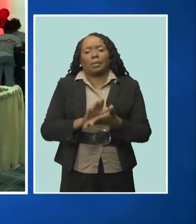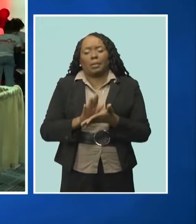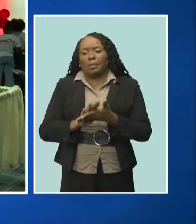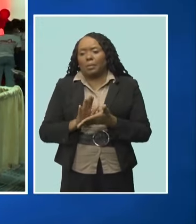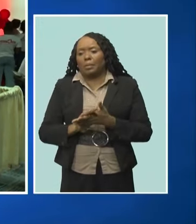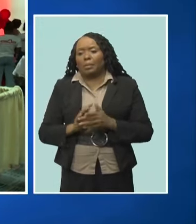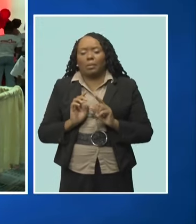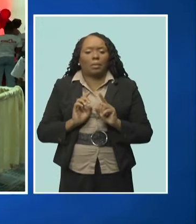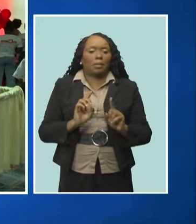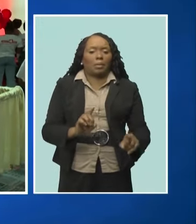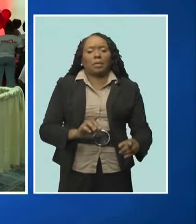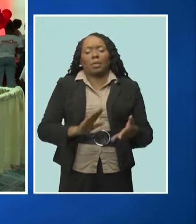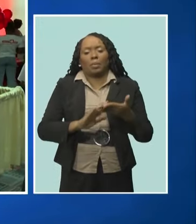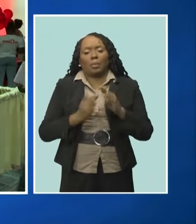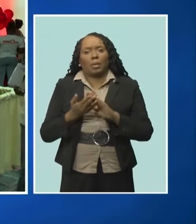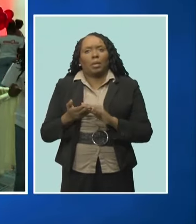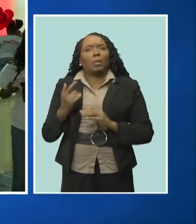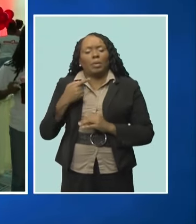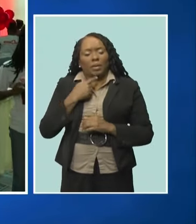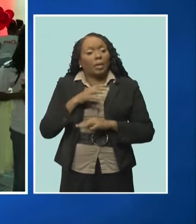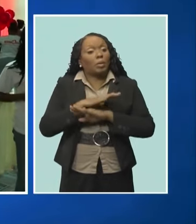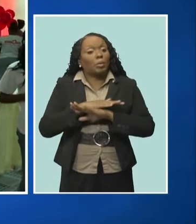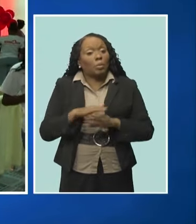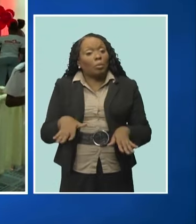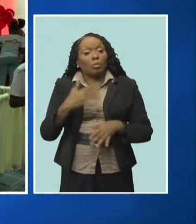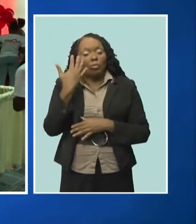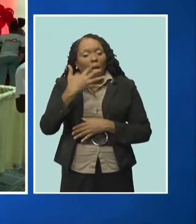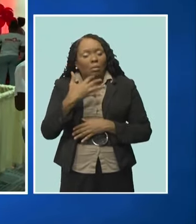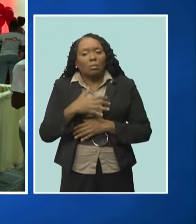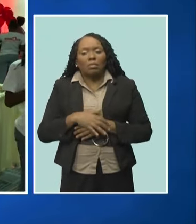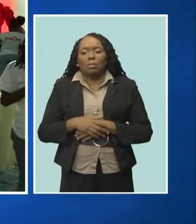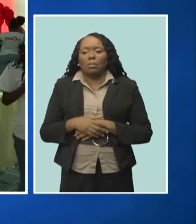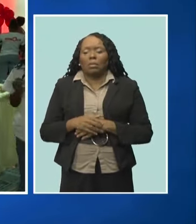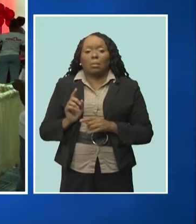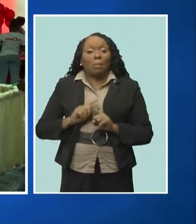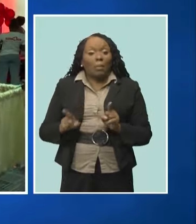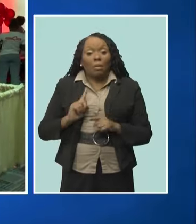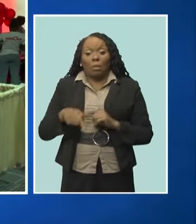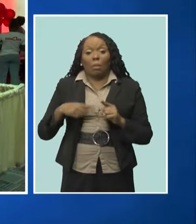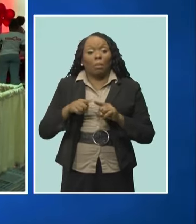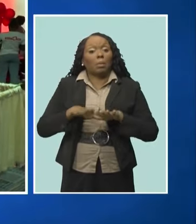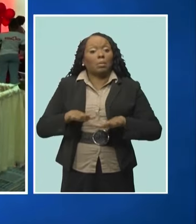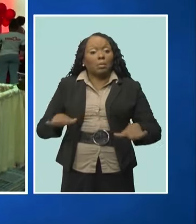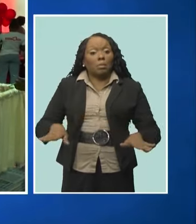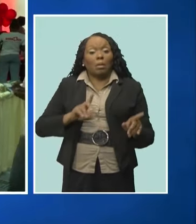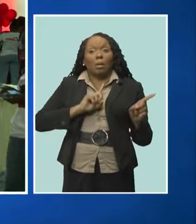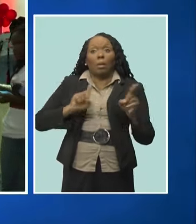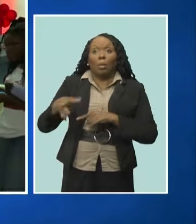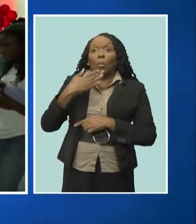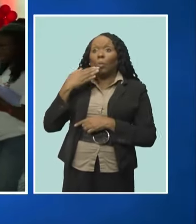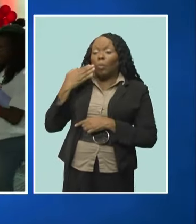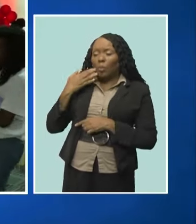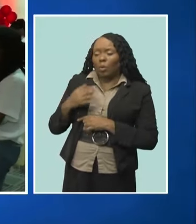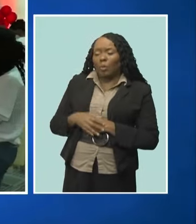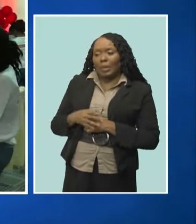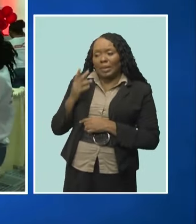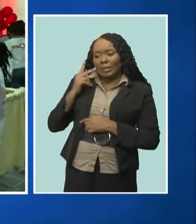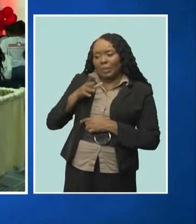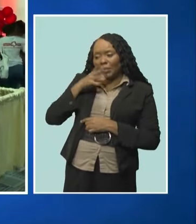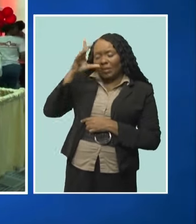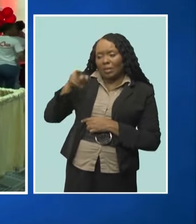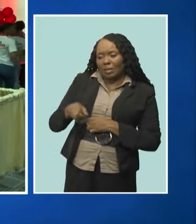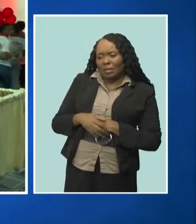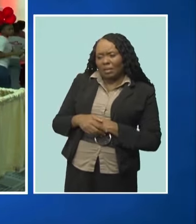try not to do drugs or use any substance. But then when they see their parents at home using these substances and appear to be